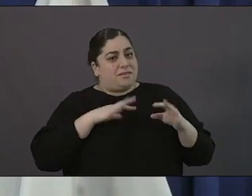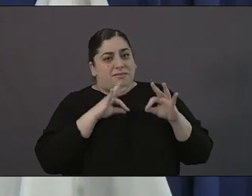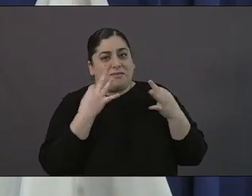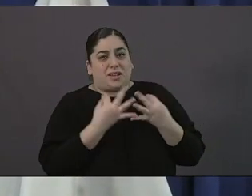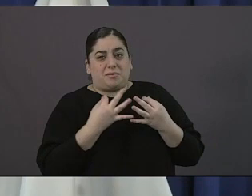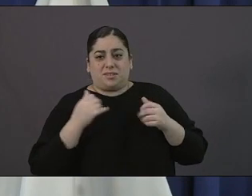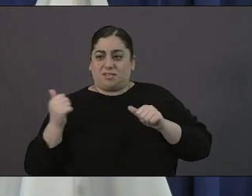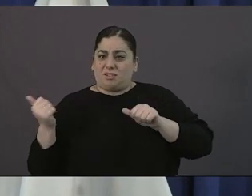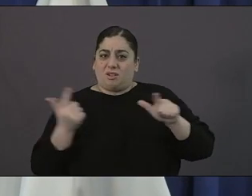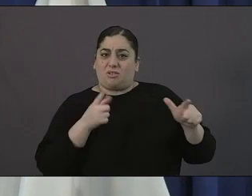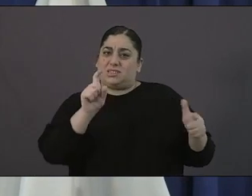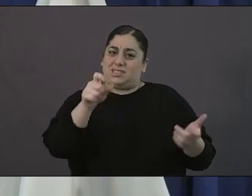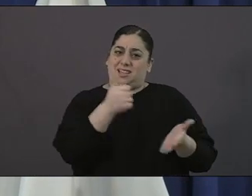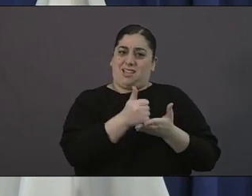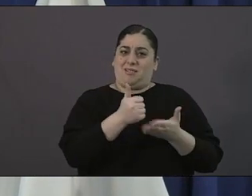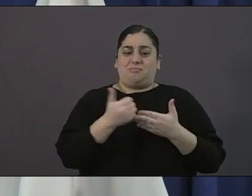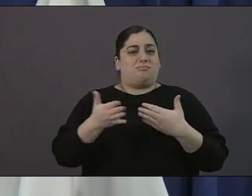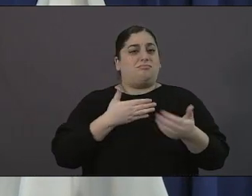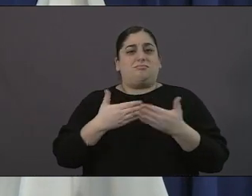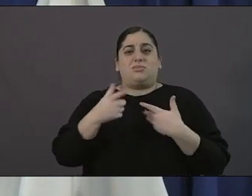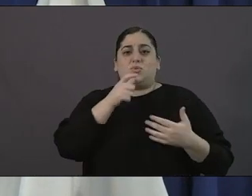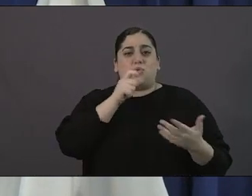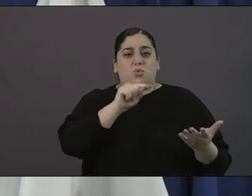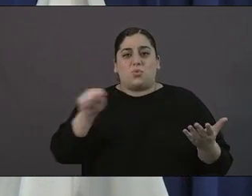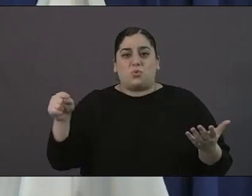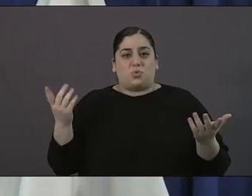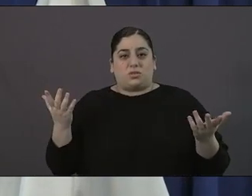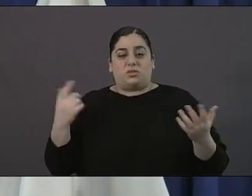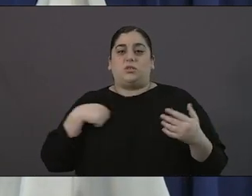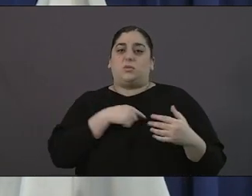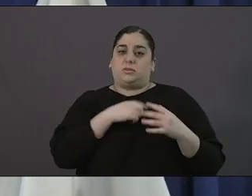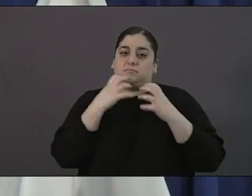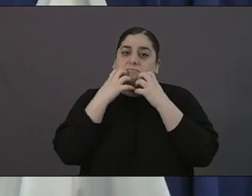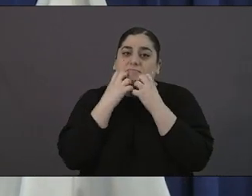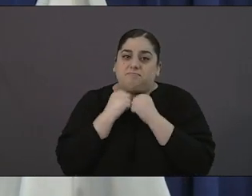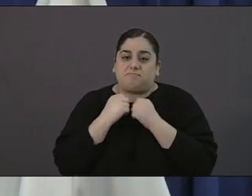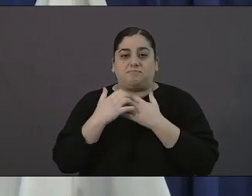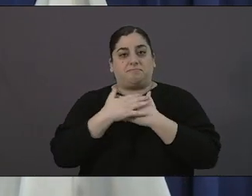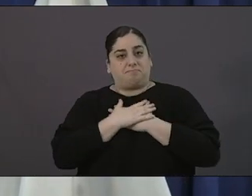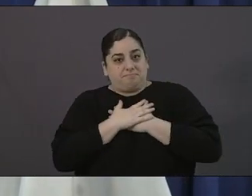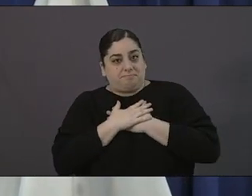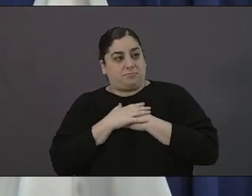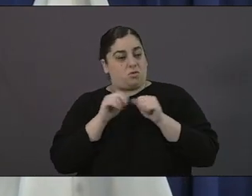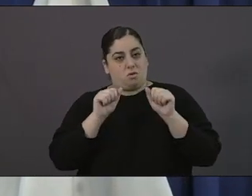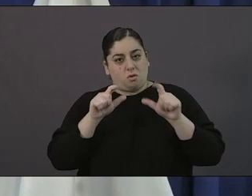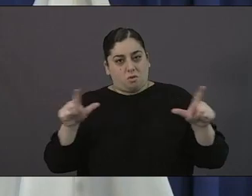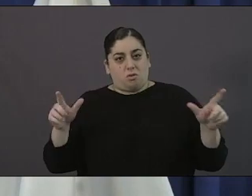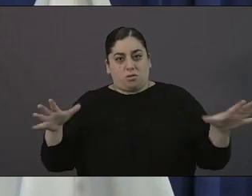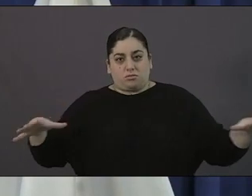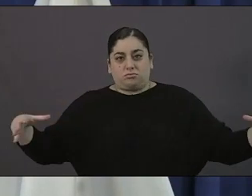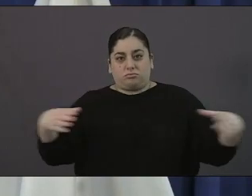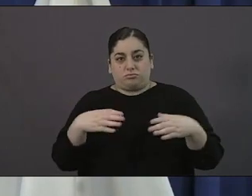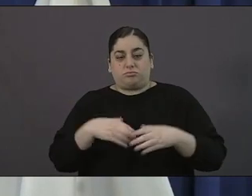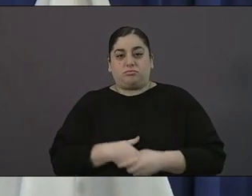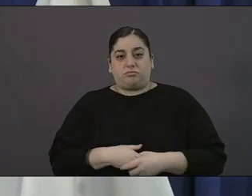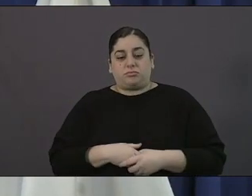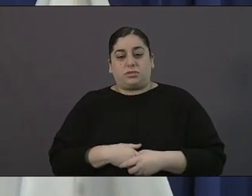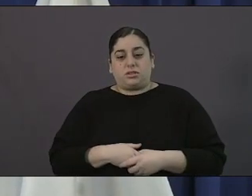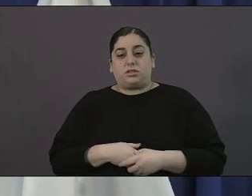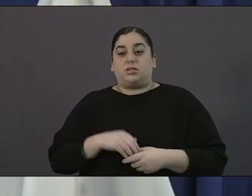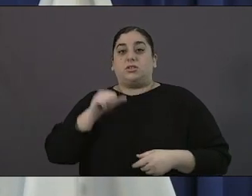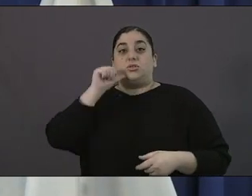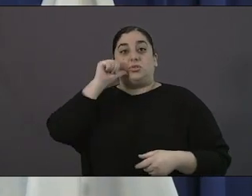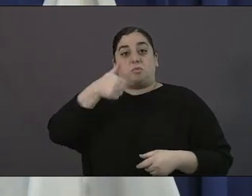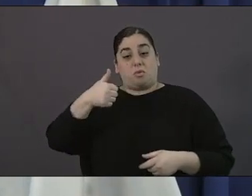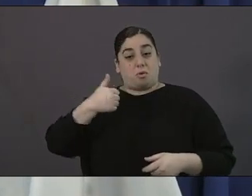represents the best of that and so we need you keep it up i'll be out there tomorrow as you know for a for a couple hours